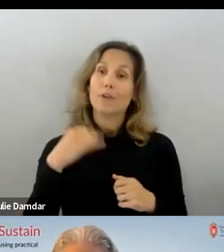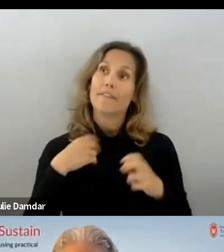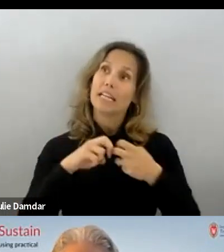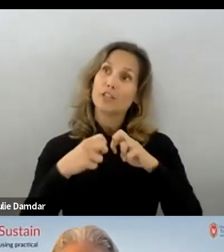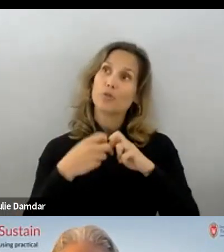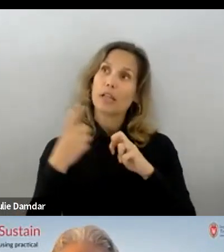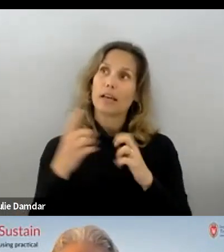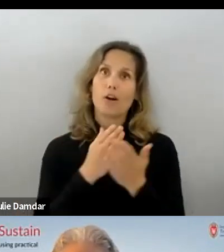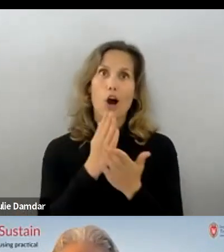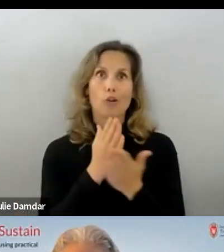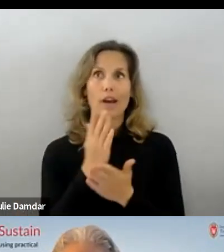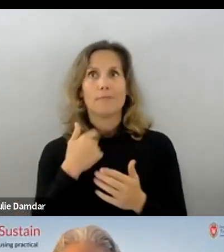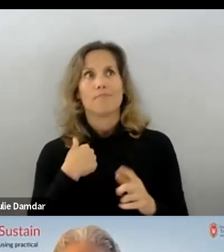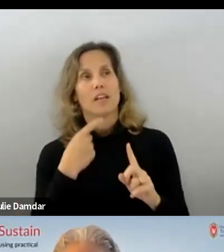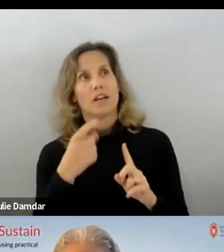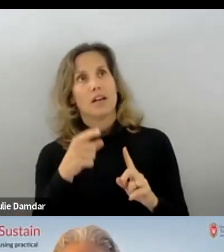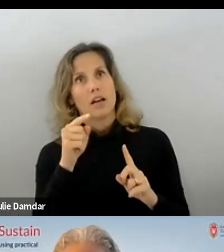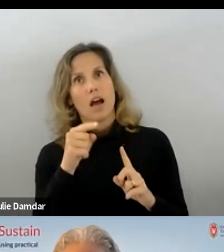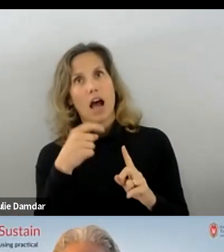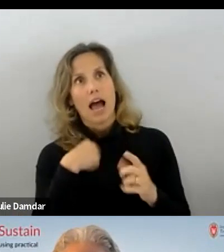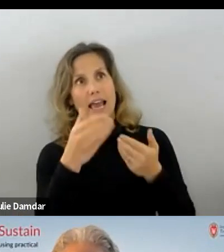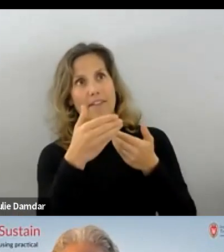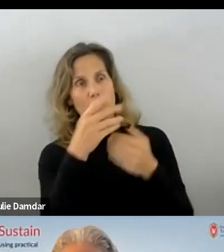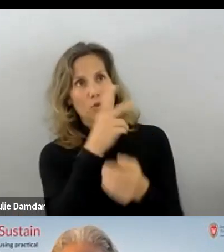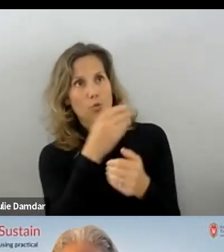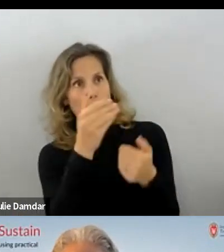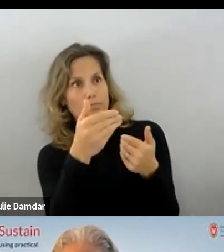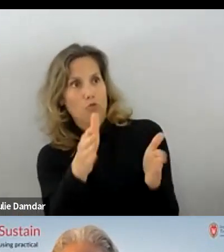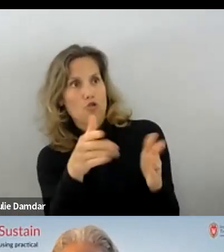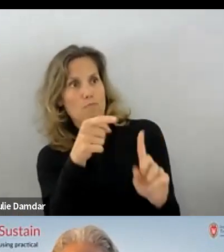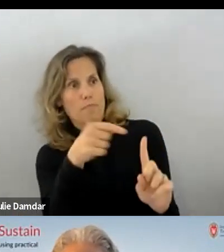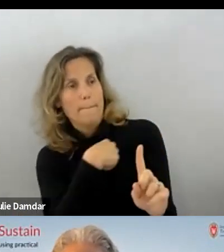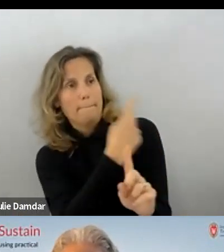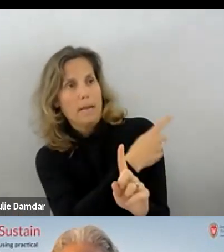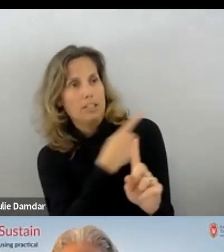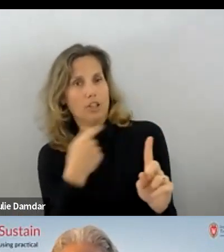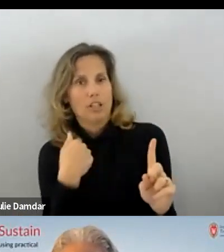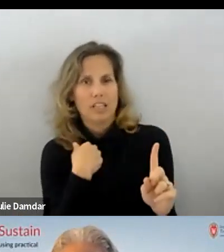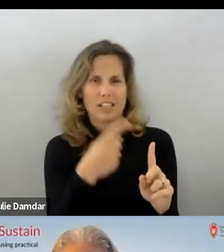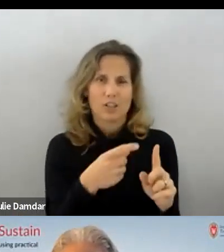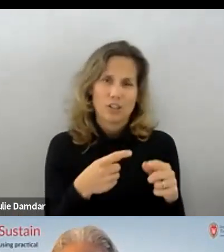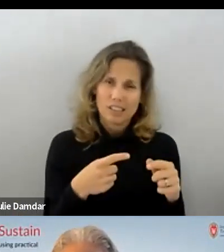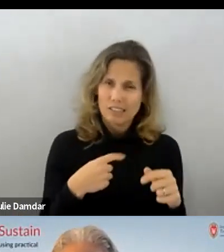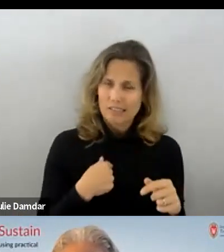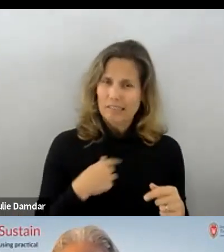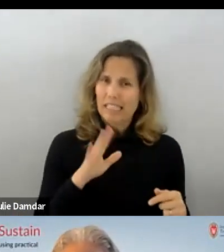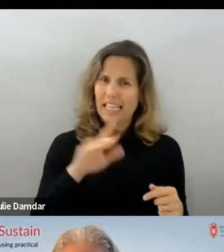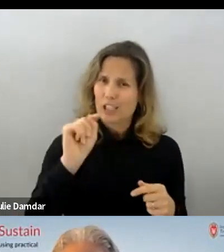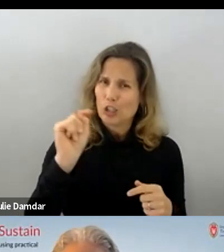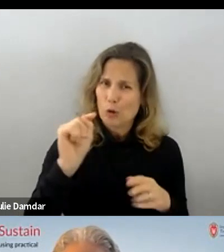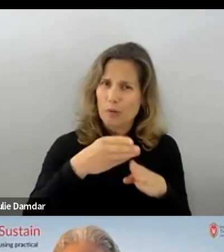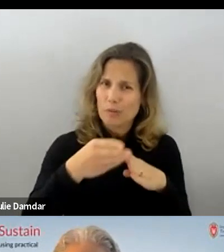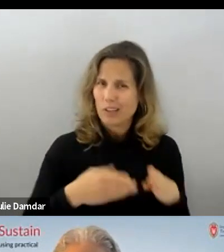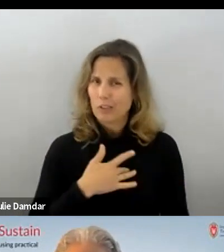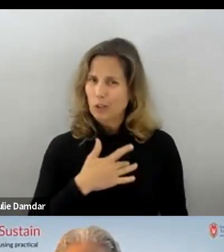you know, who's co-prescribed benzodiazepines and, you know, has a troubling urine drug results. So that's a,